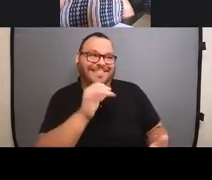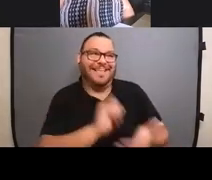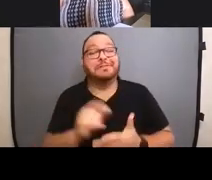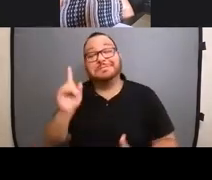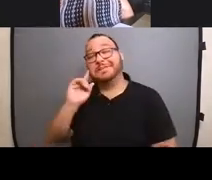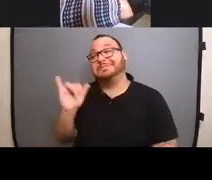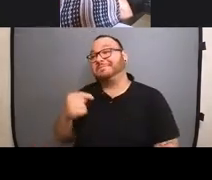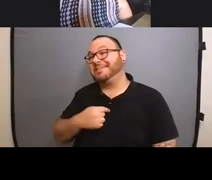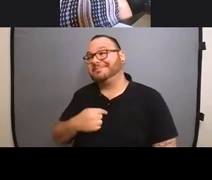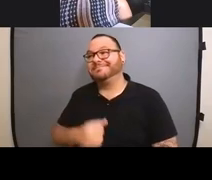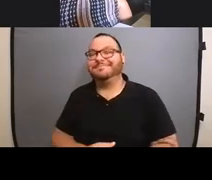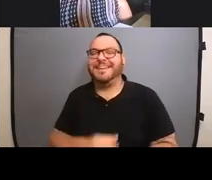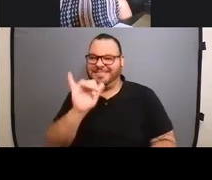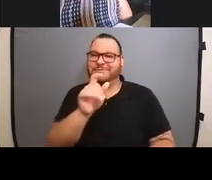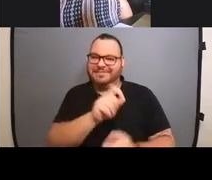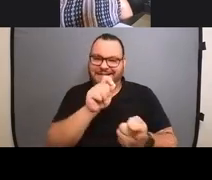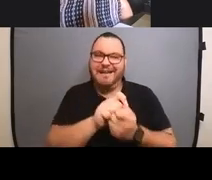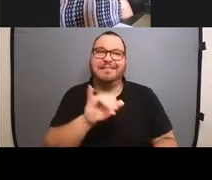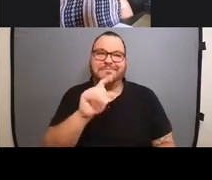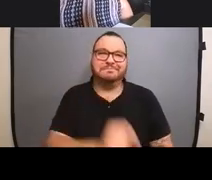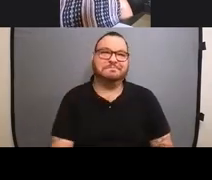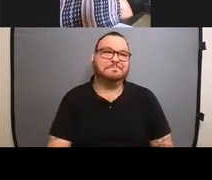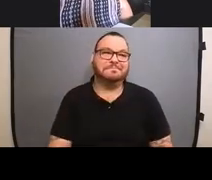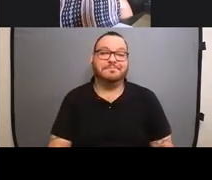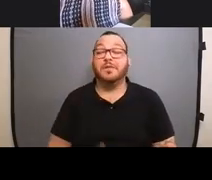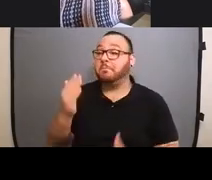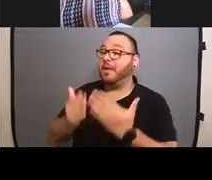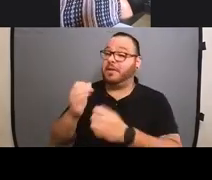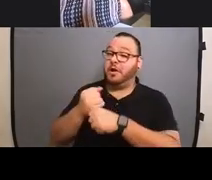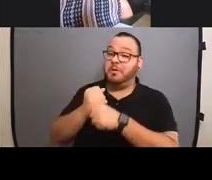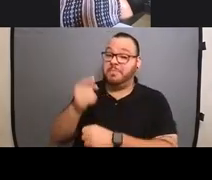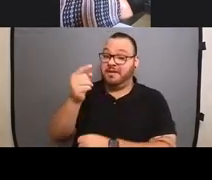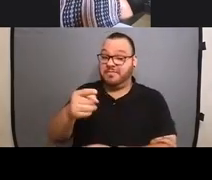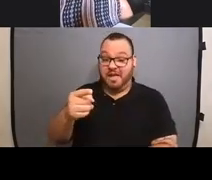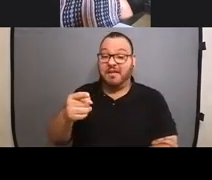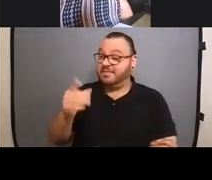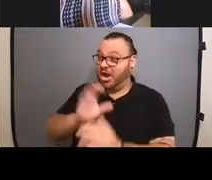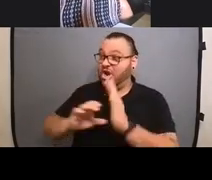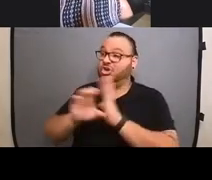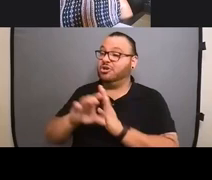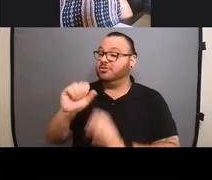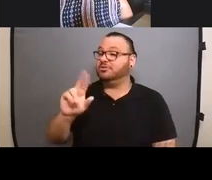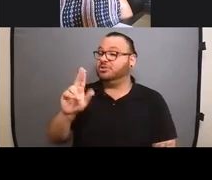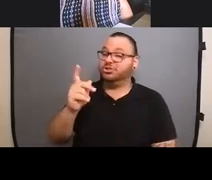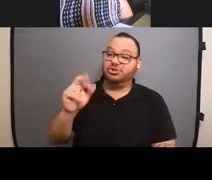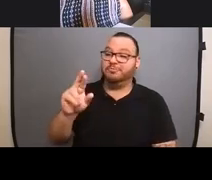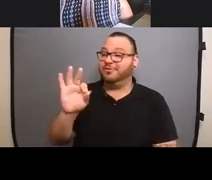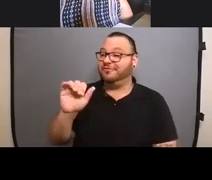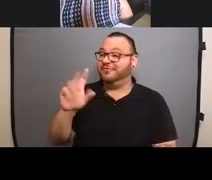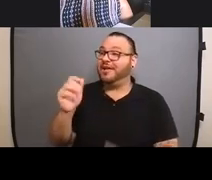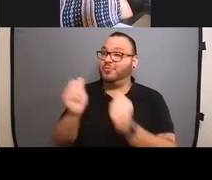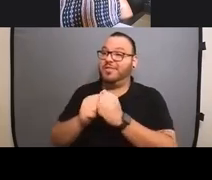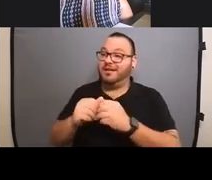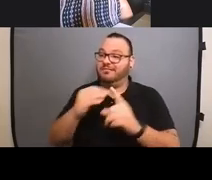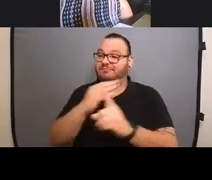That was exactly it. Um, maybe I'll make this little character into a super fat with like a cape coming out.